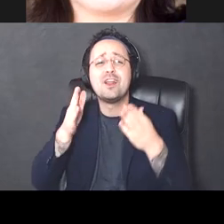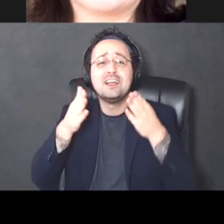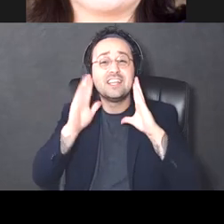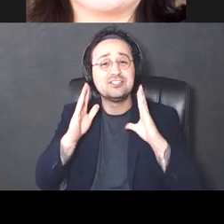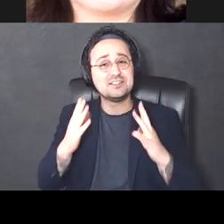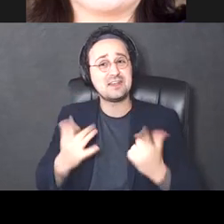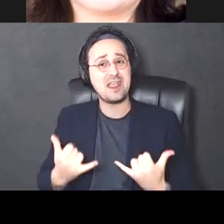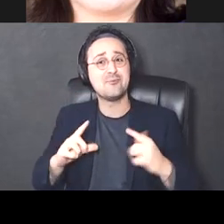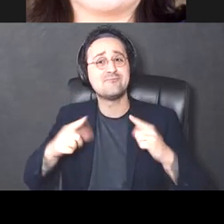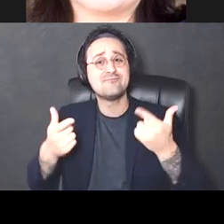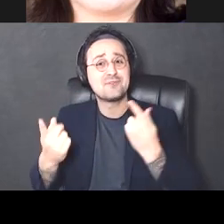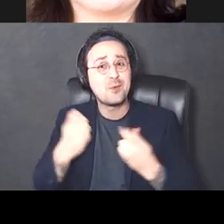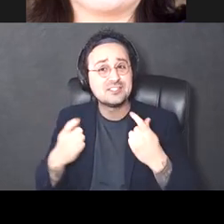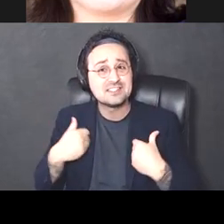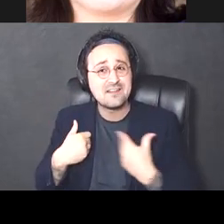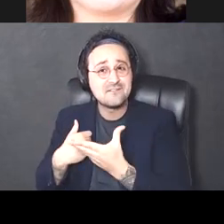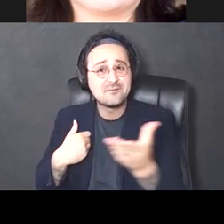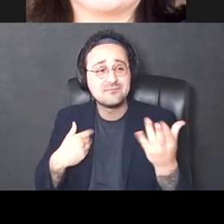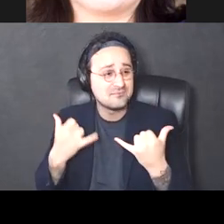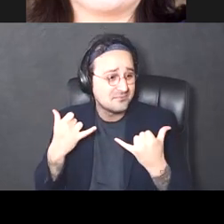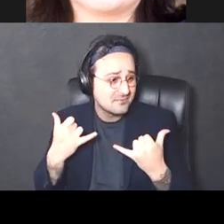any questions the last eight to 10 minutes that we have here.